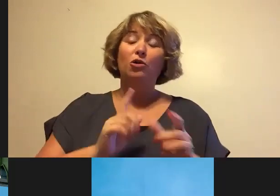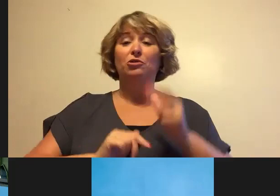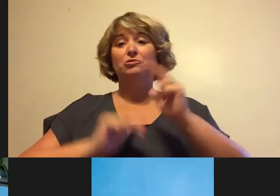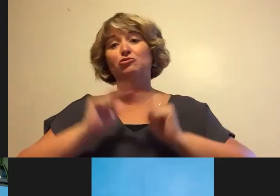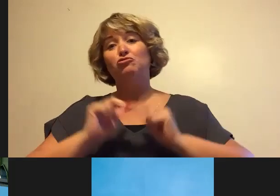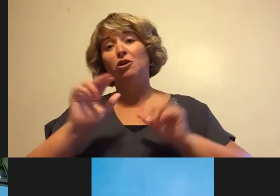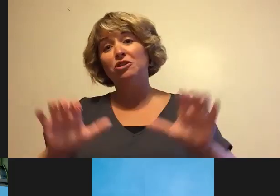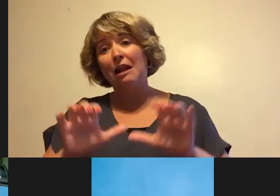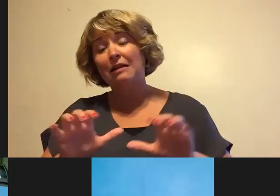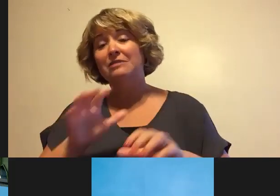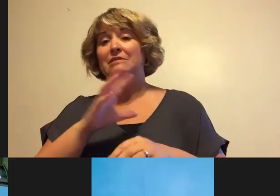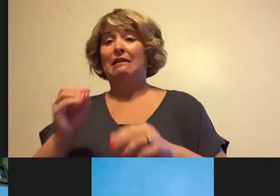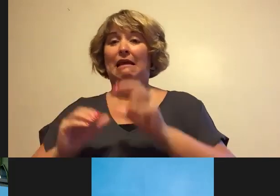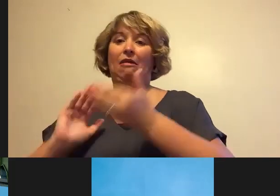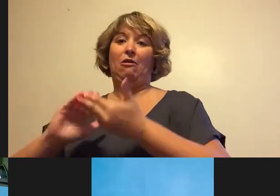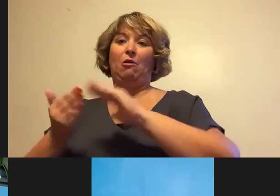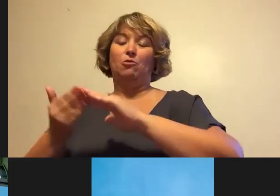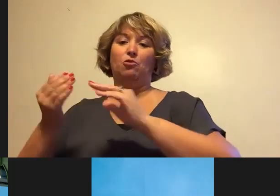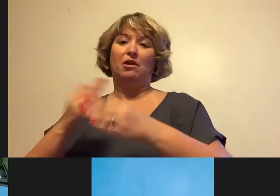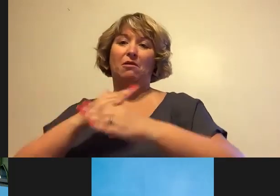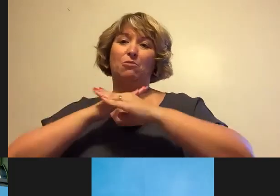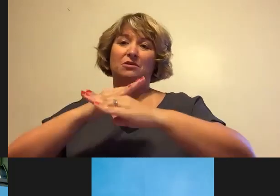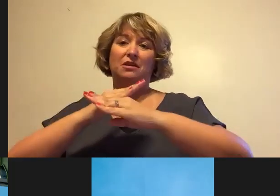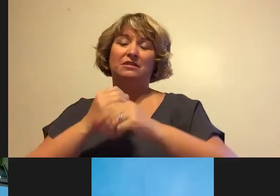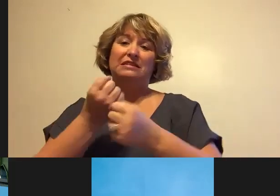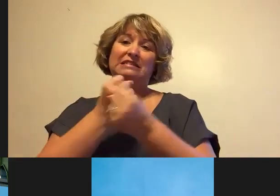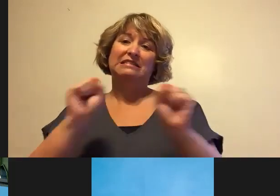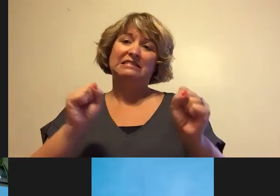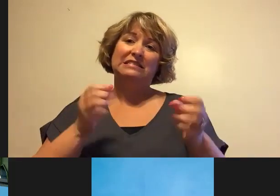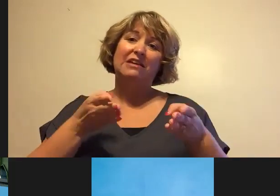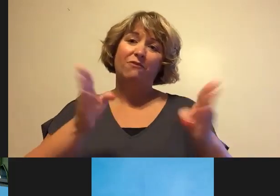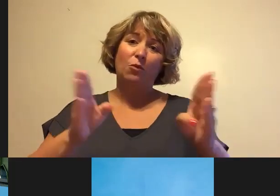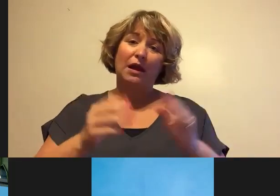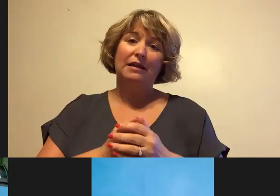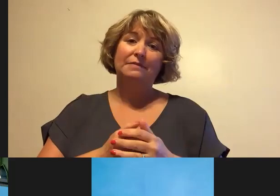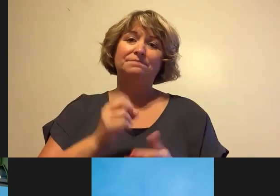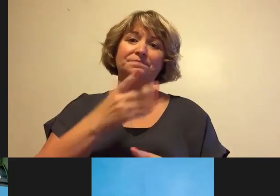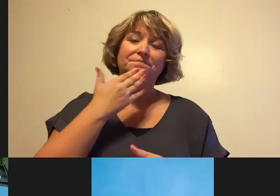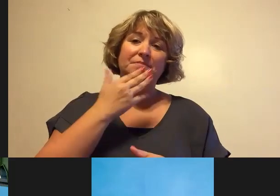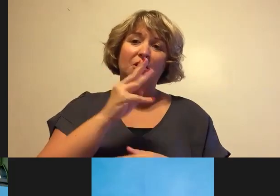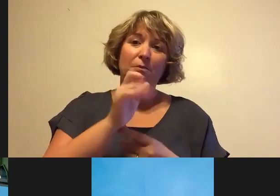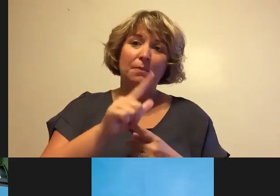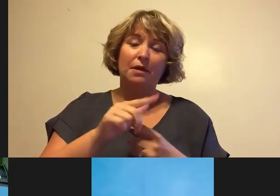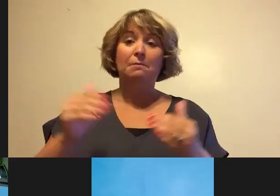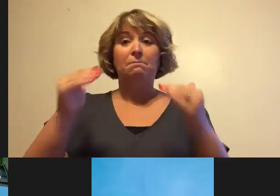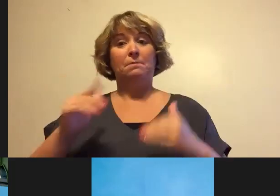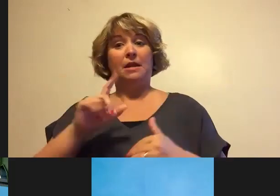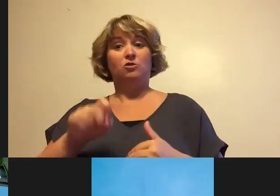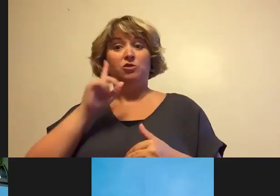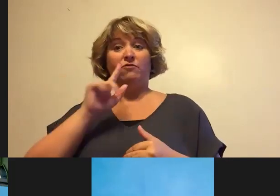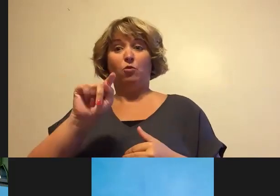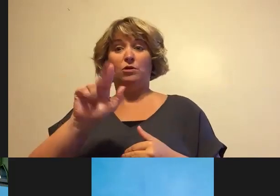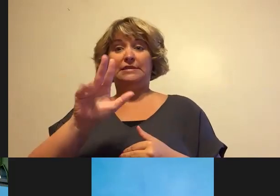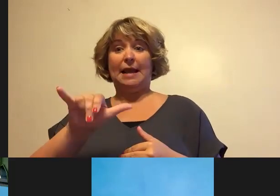the community is protected in a safe way. Thank you, Mikael. The next question is for Tammy Chase. How are